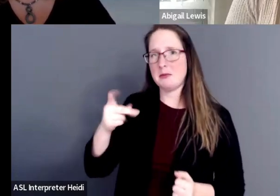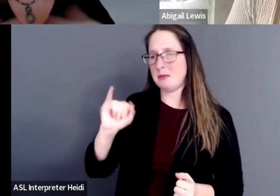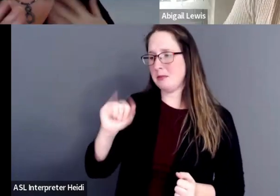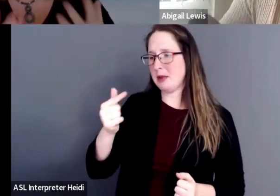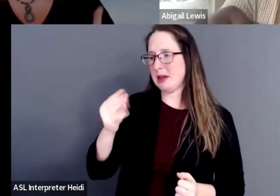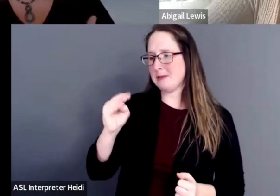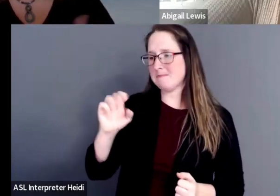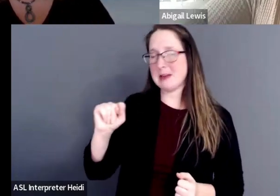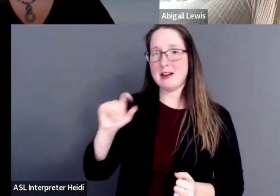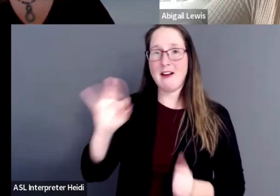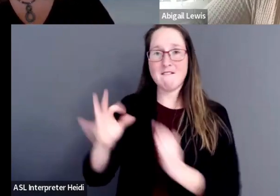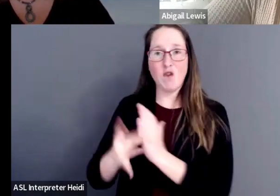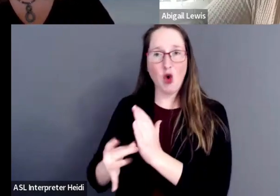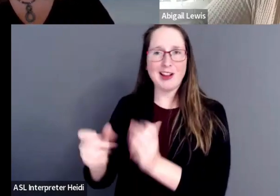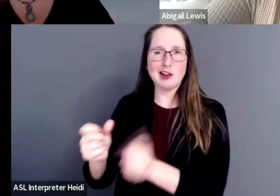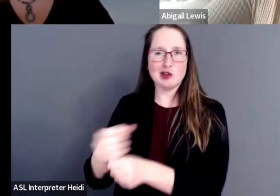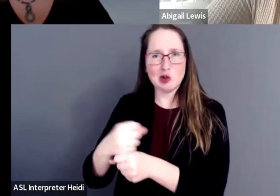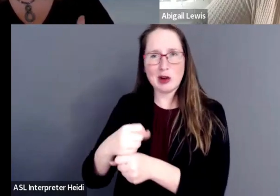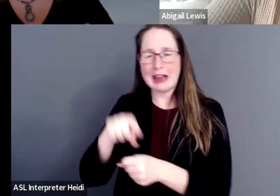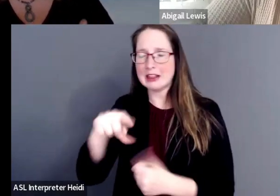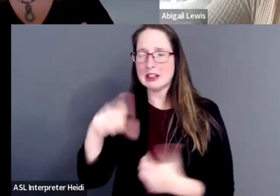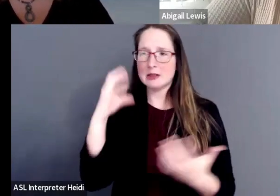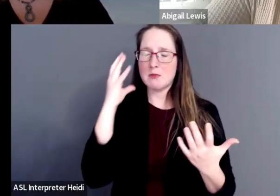and create this beautiful